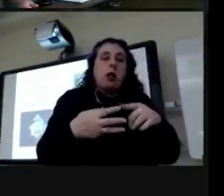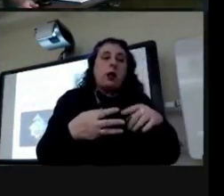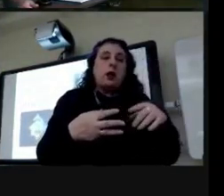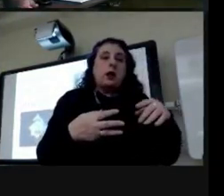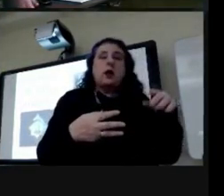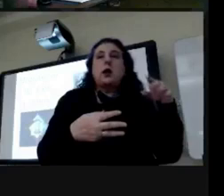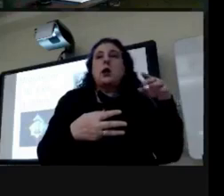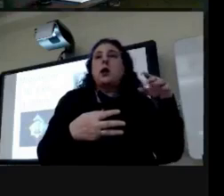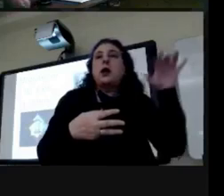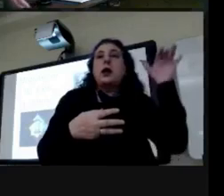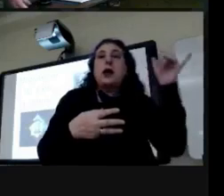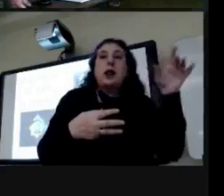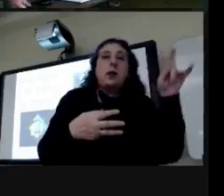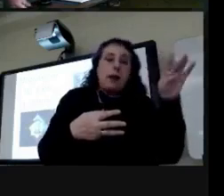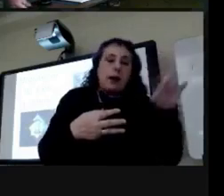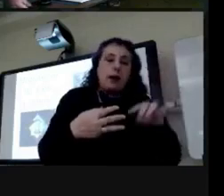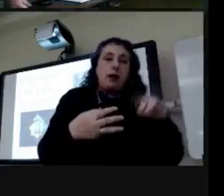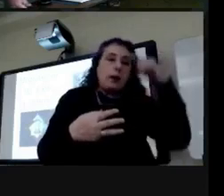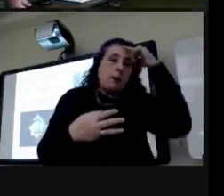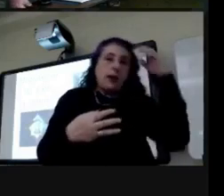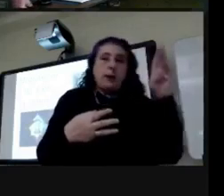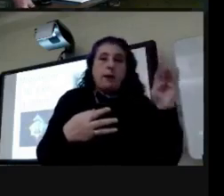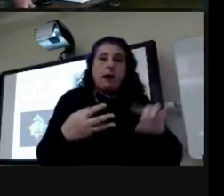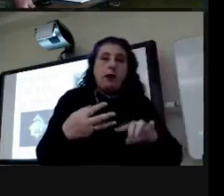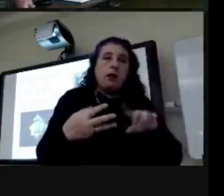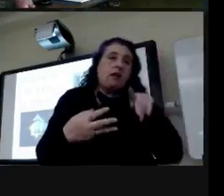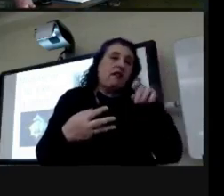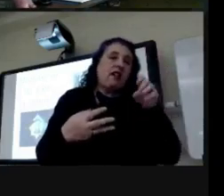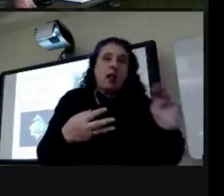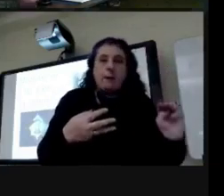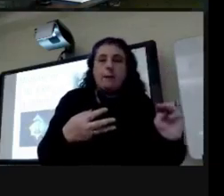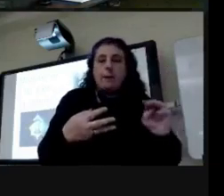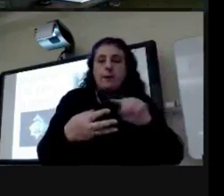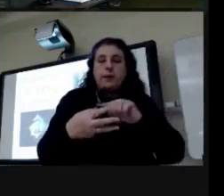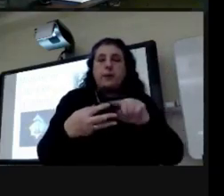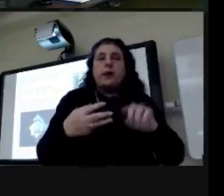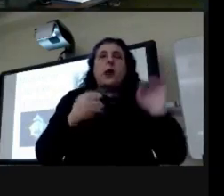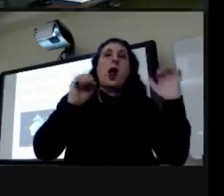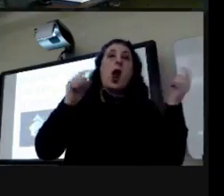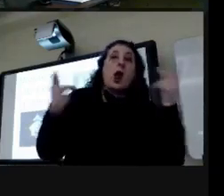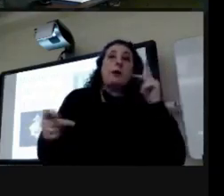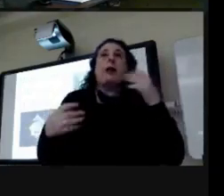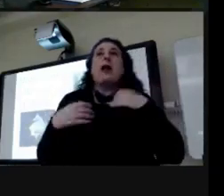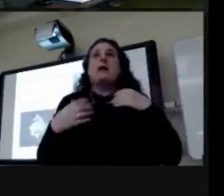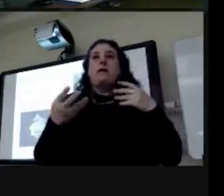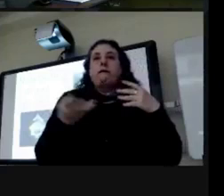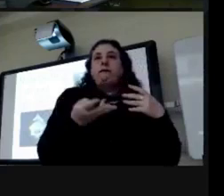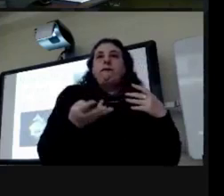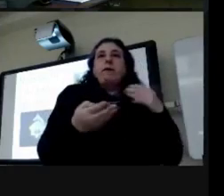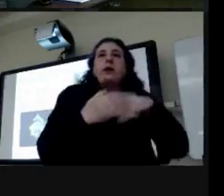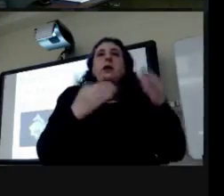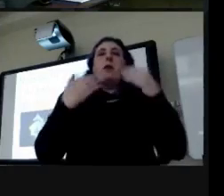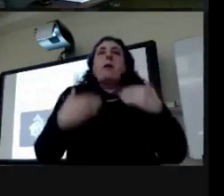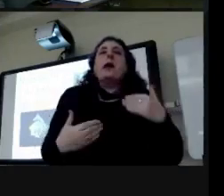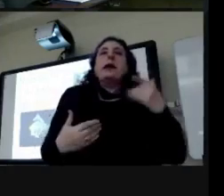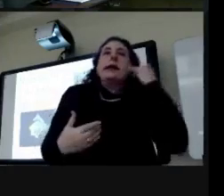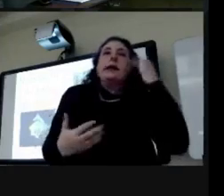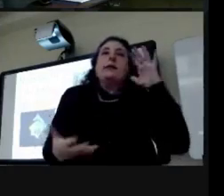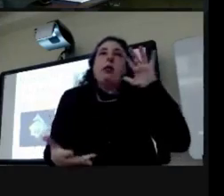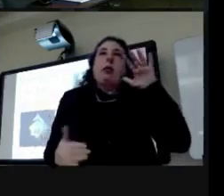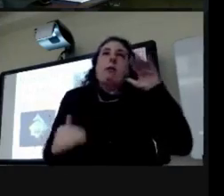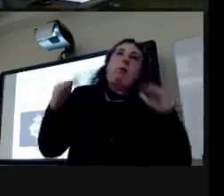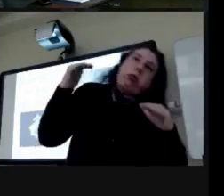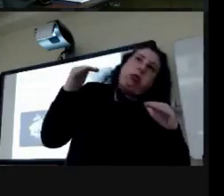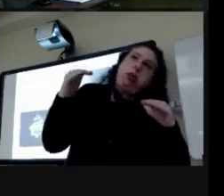and every person has a certain proportion of these in their body and when one gets out of proportion that's when disease happens